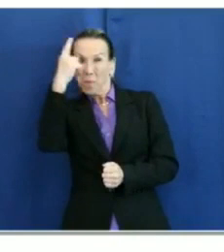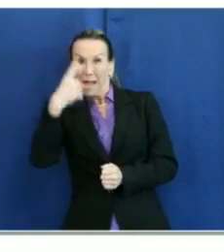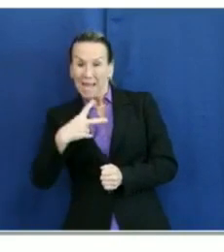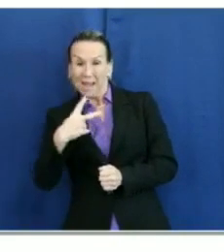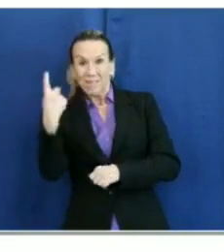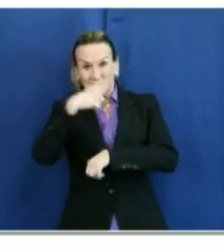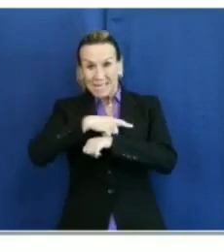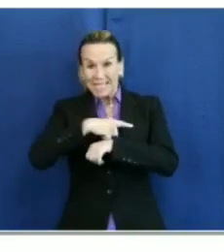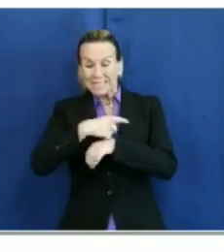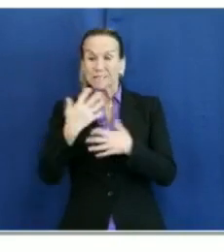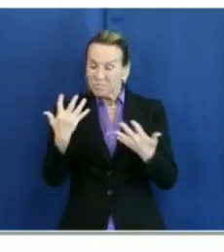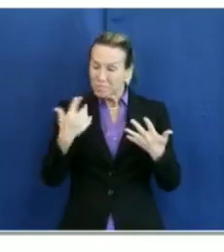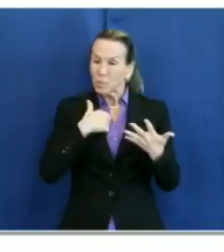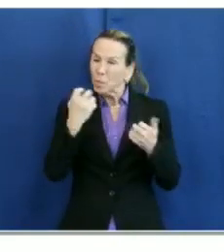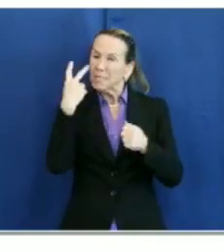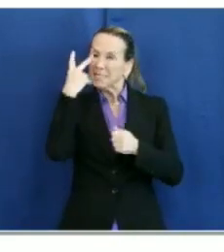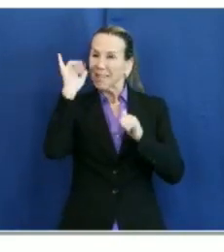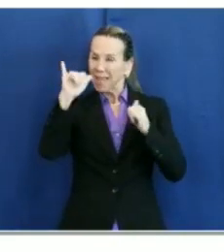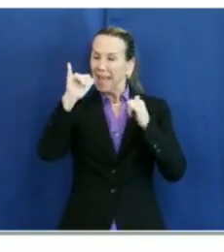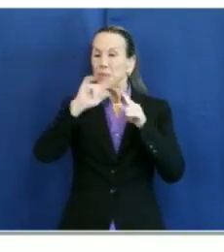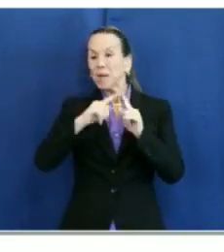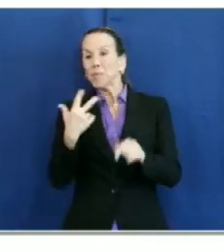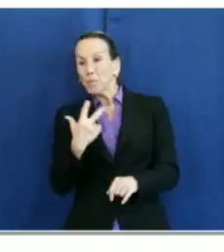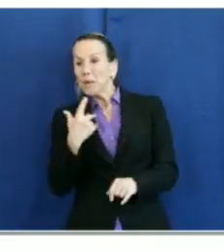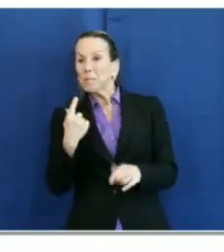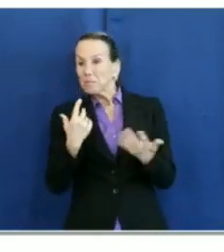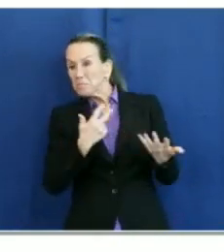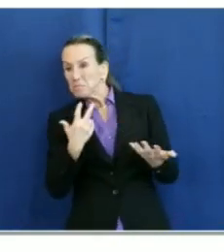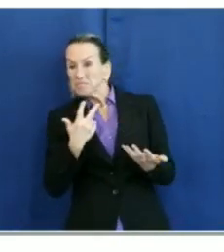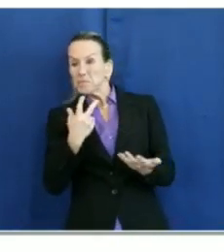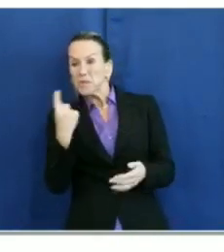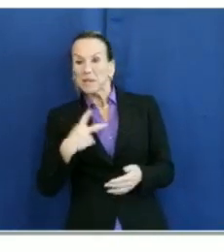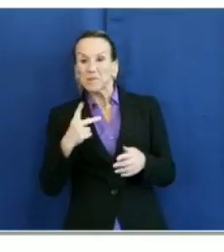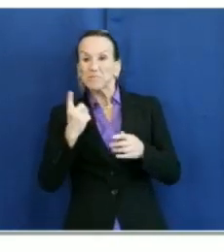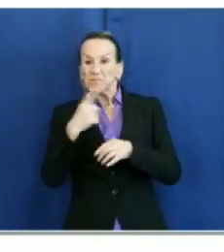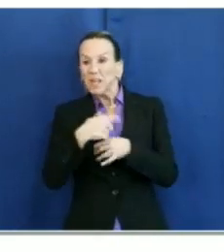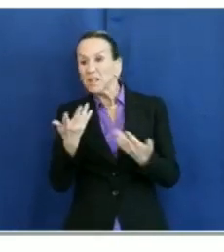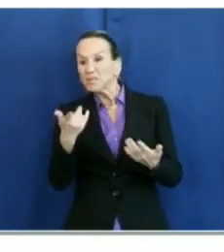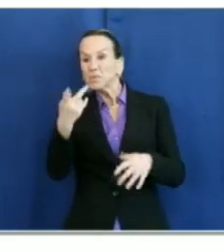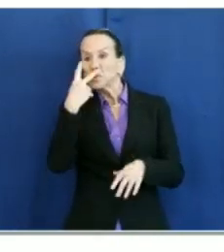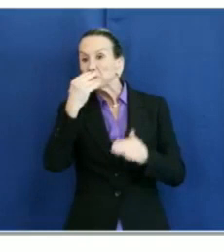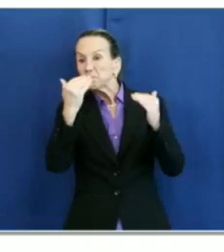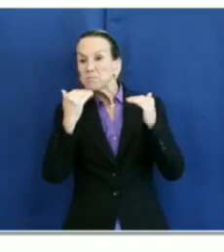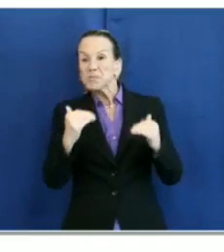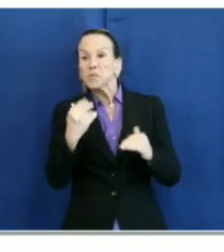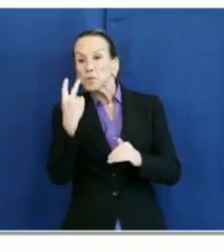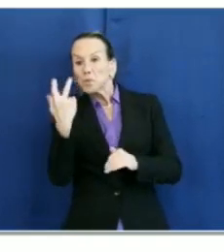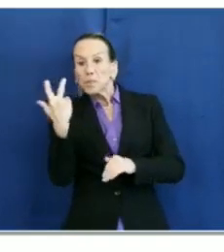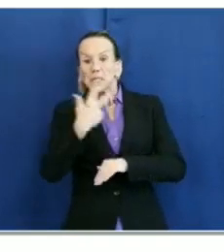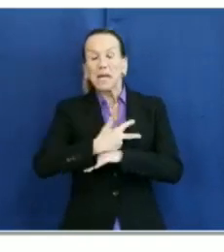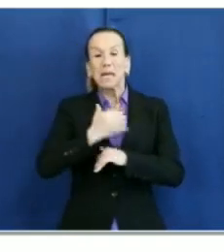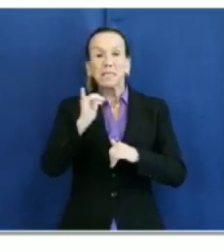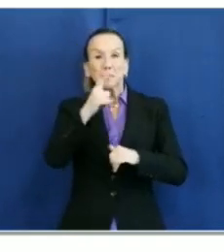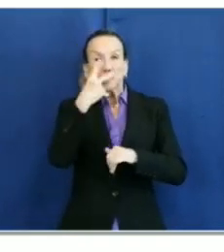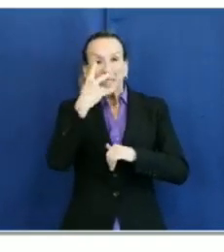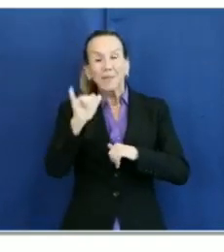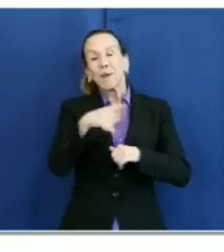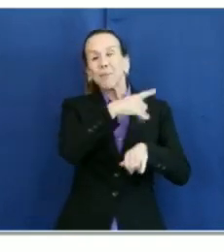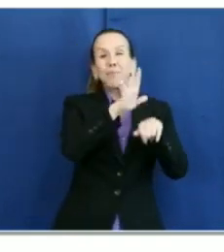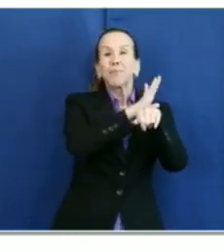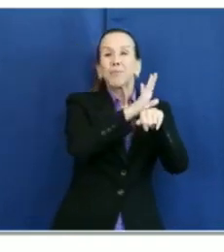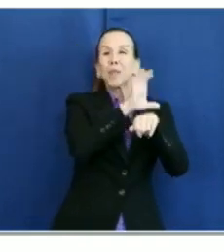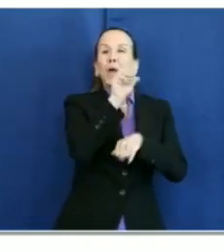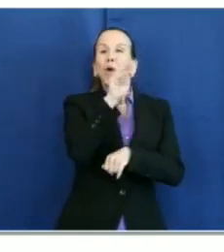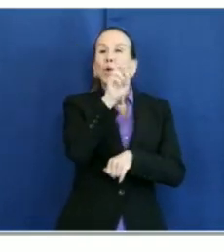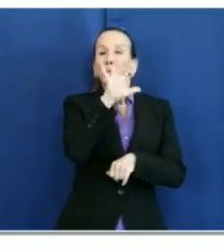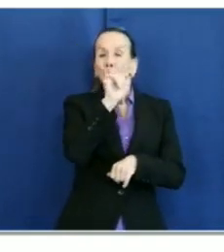but they're between three and four days. You see our federally qualified health clinics there turning around their tests in two to three days. And then the commercial labs continue